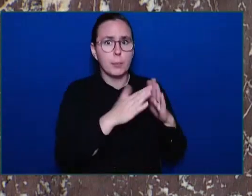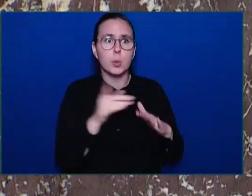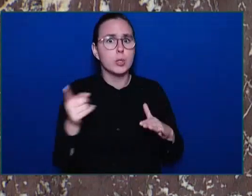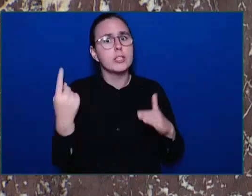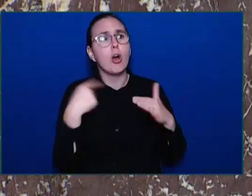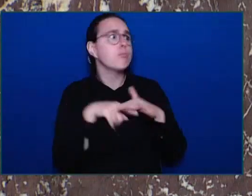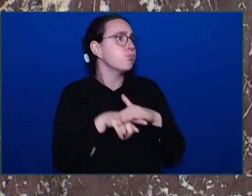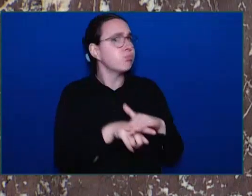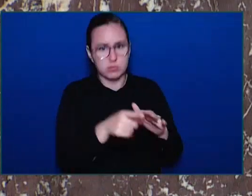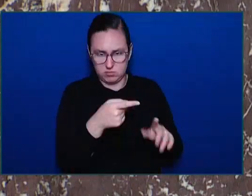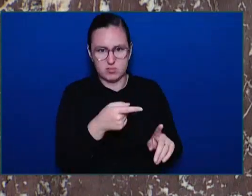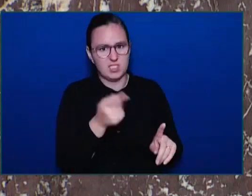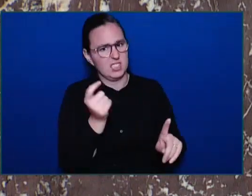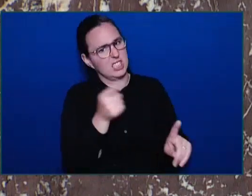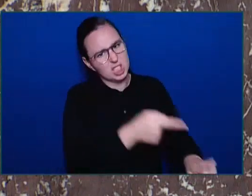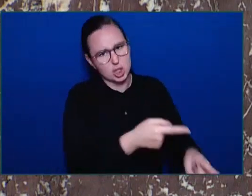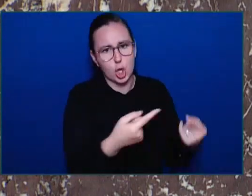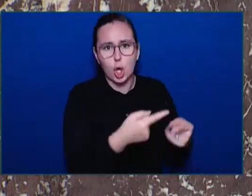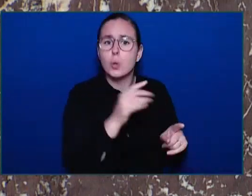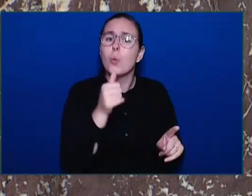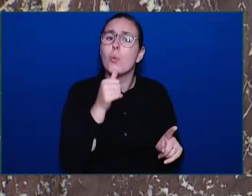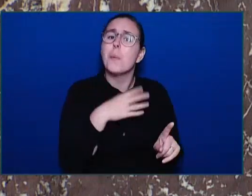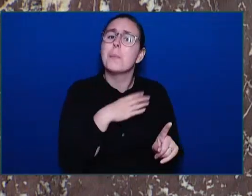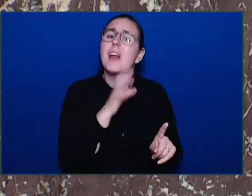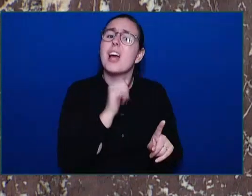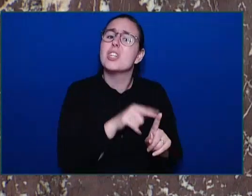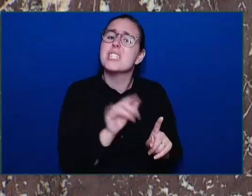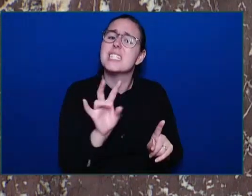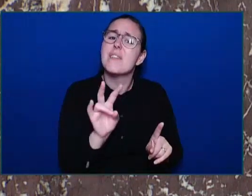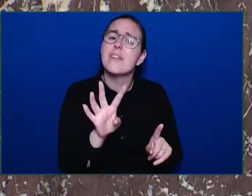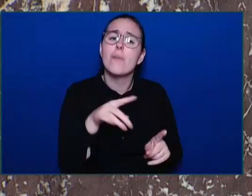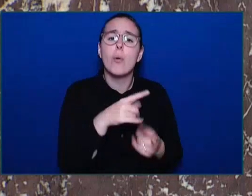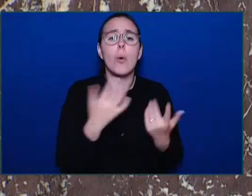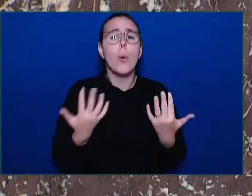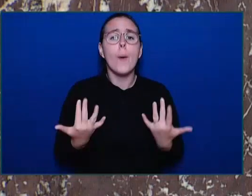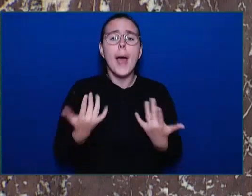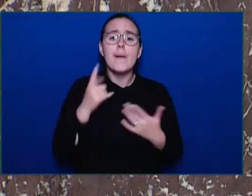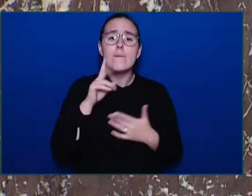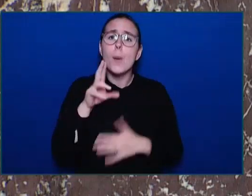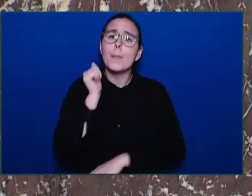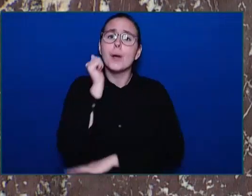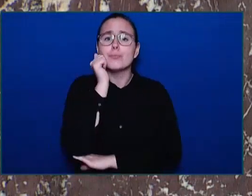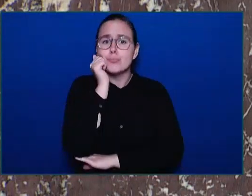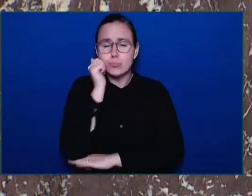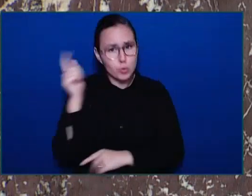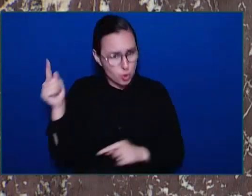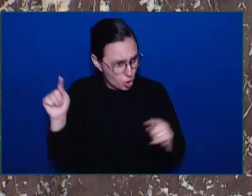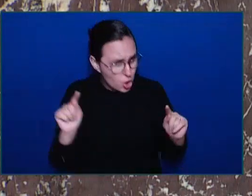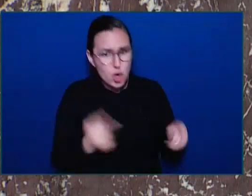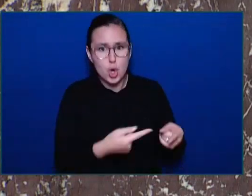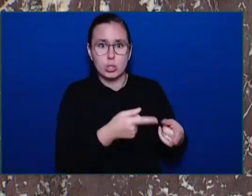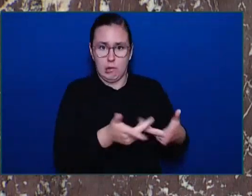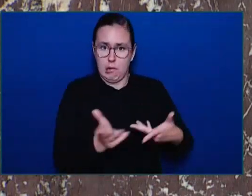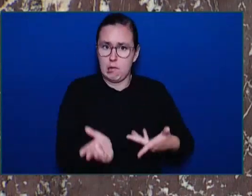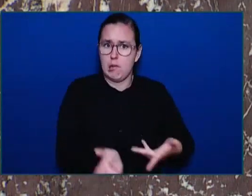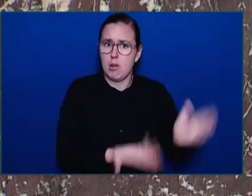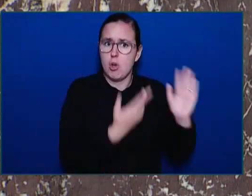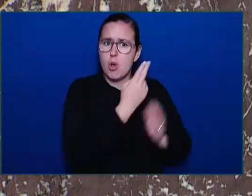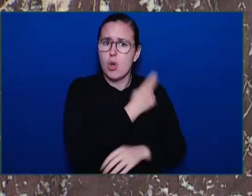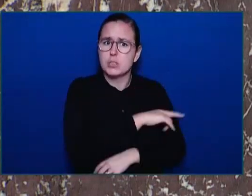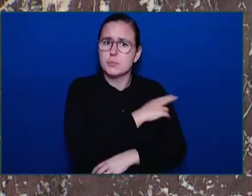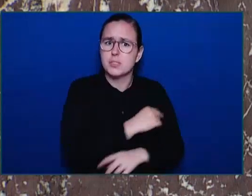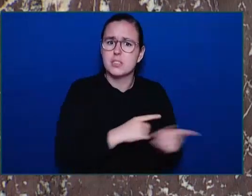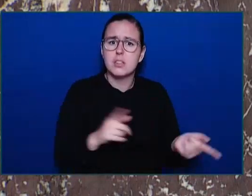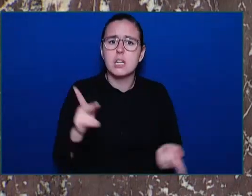bus. The elderly victim was rushed to the hospital while Kipson walked free. When will the